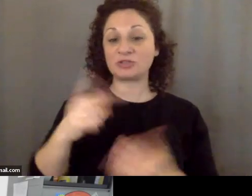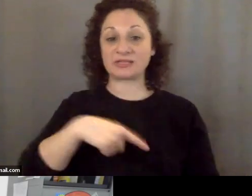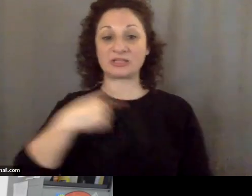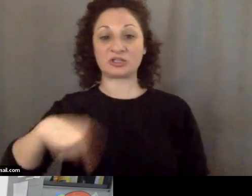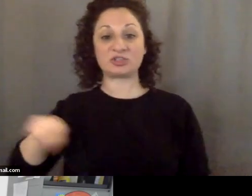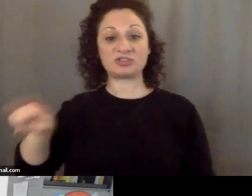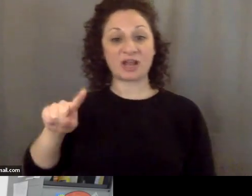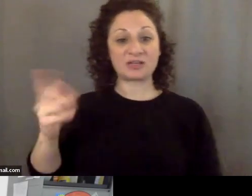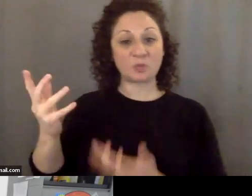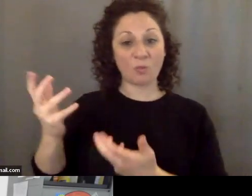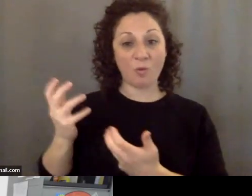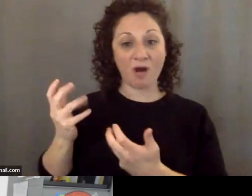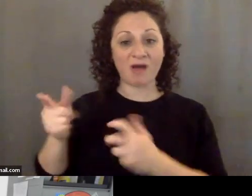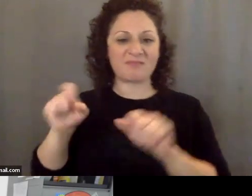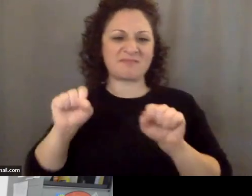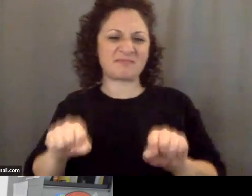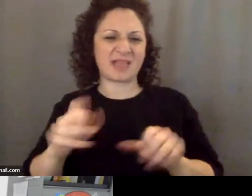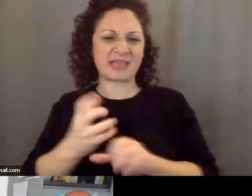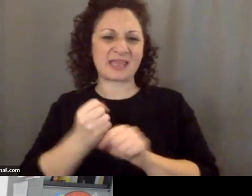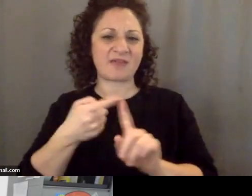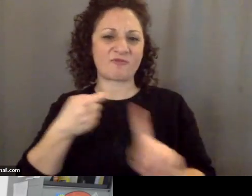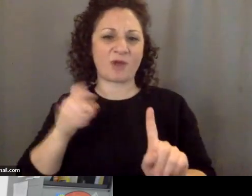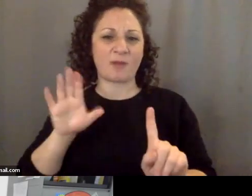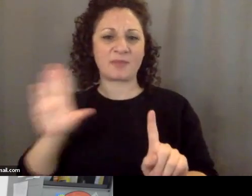get from their spy satellites.